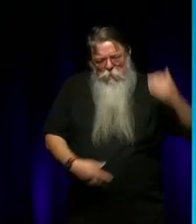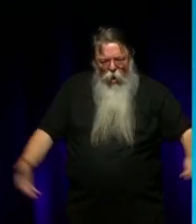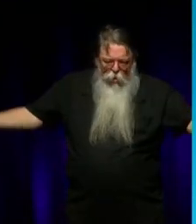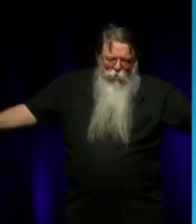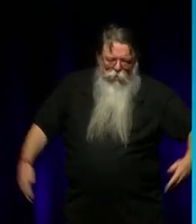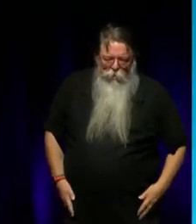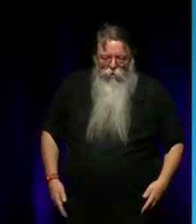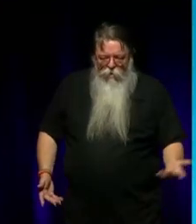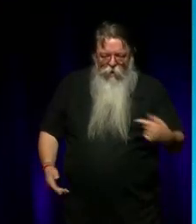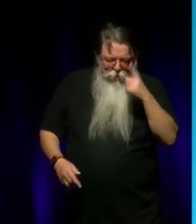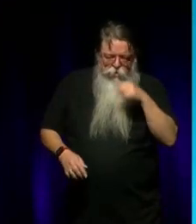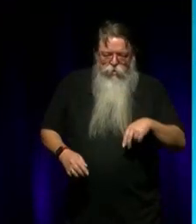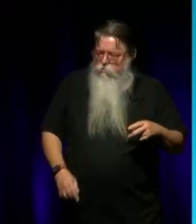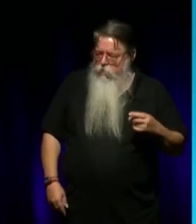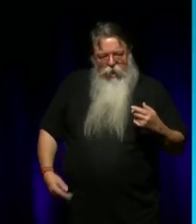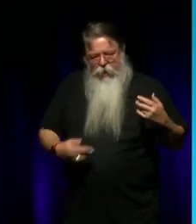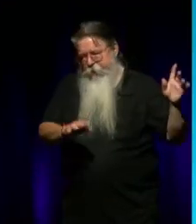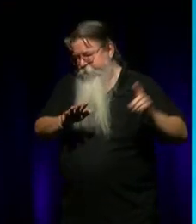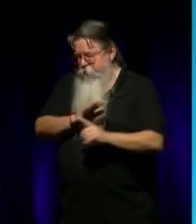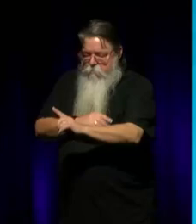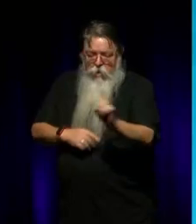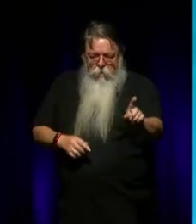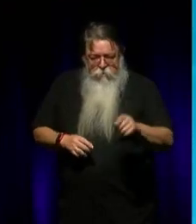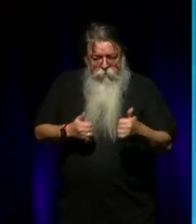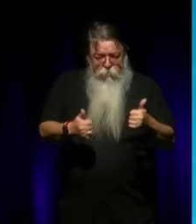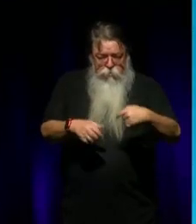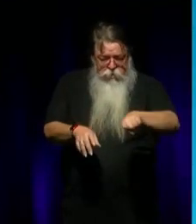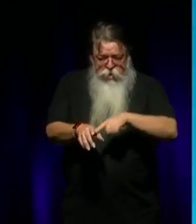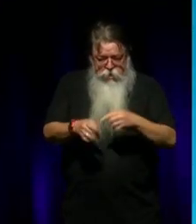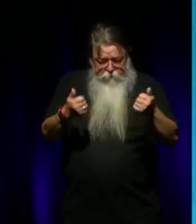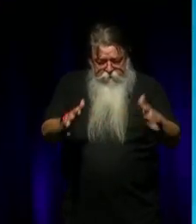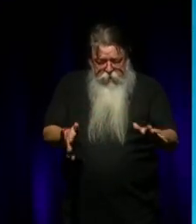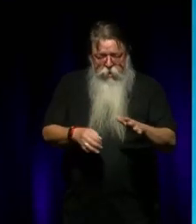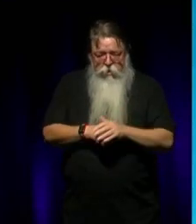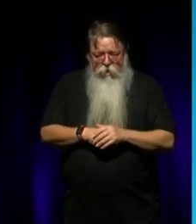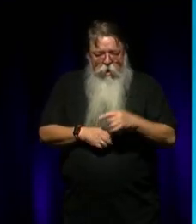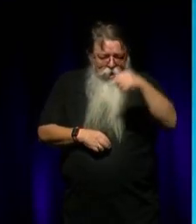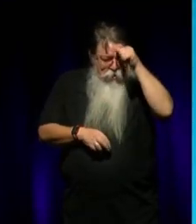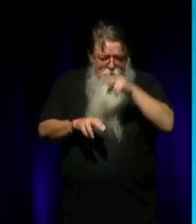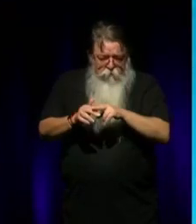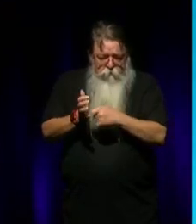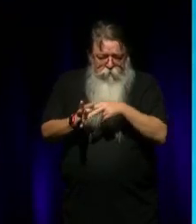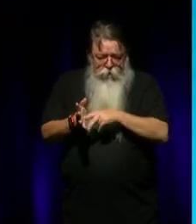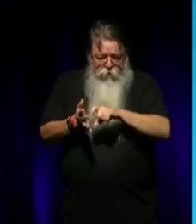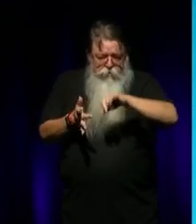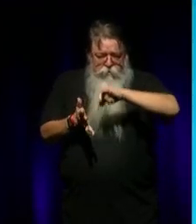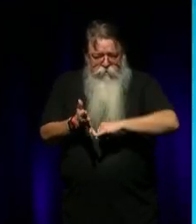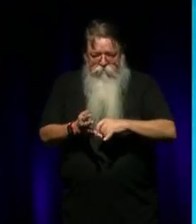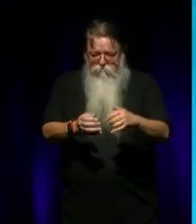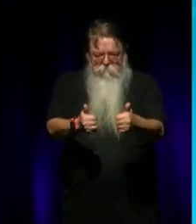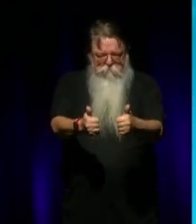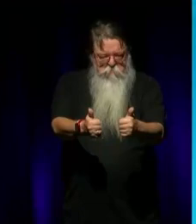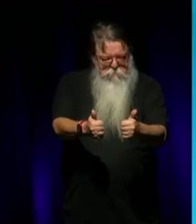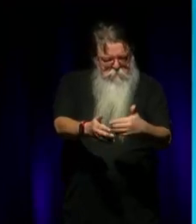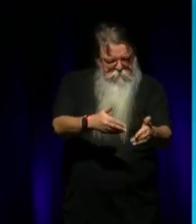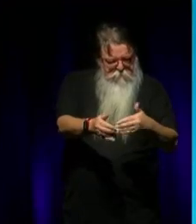Um, but, but I've been able to reflect a lot, you know, and I know the company's in great hands with Francis. I know the legacy's there, but I've been able